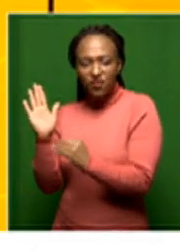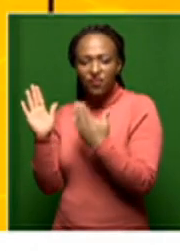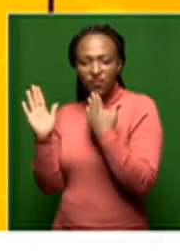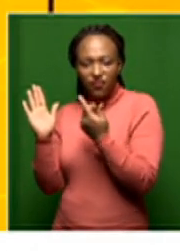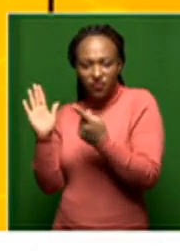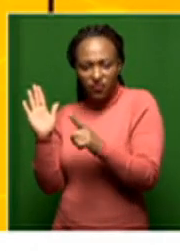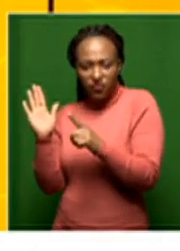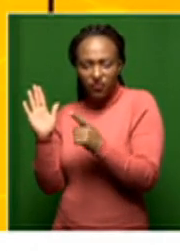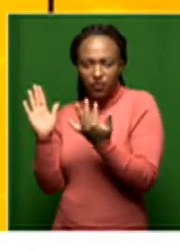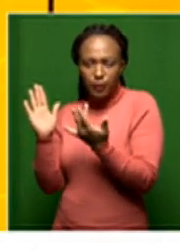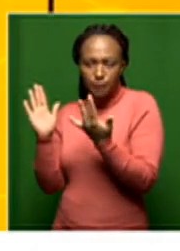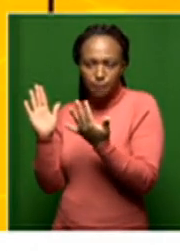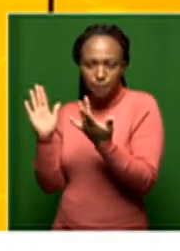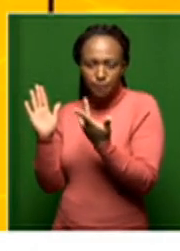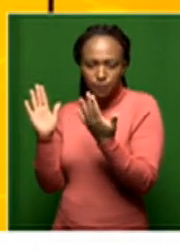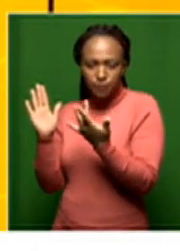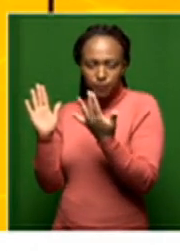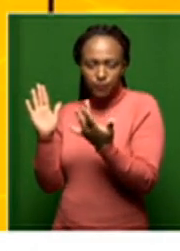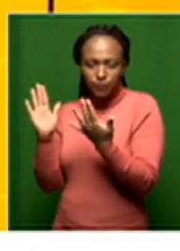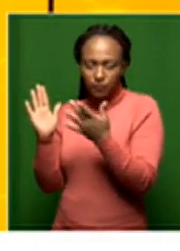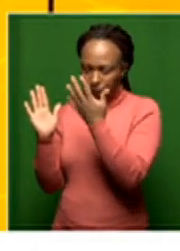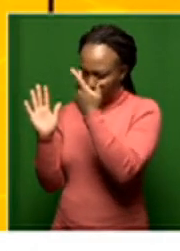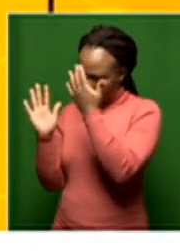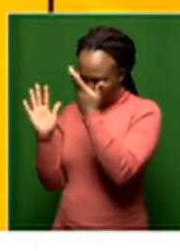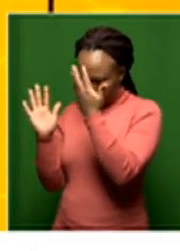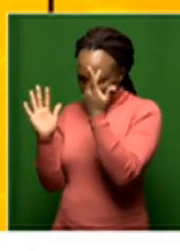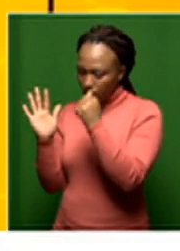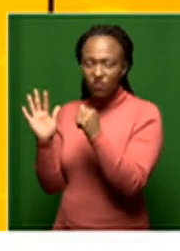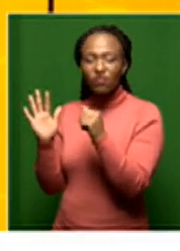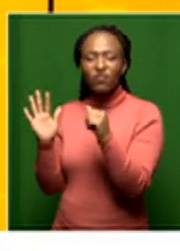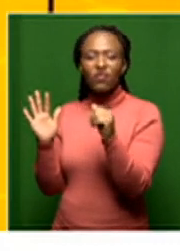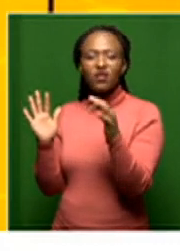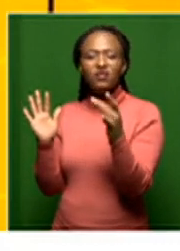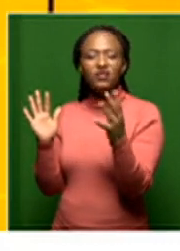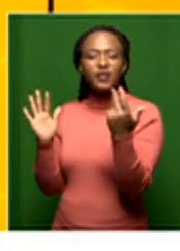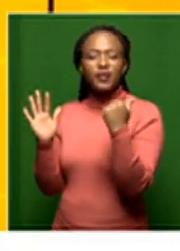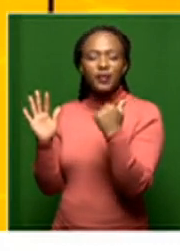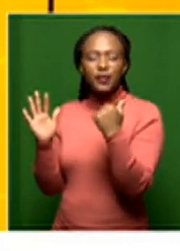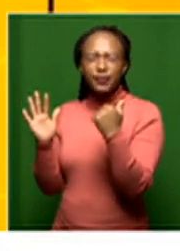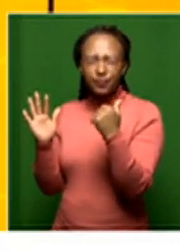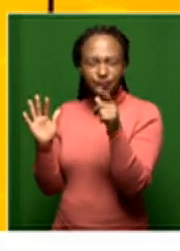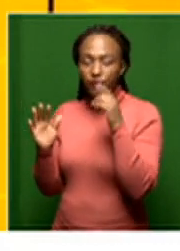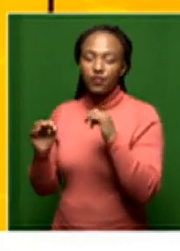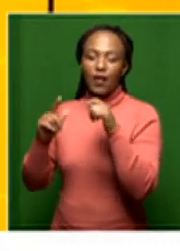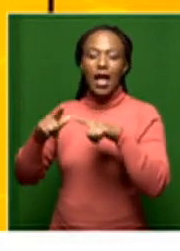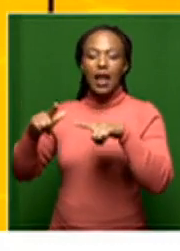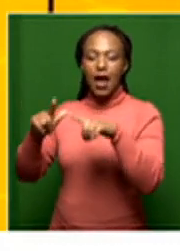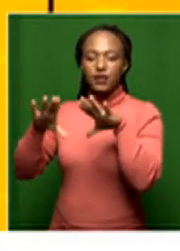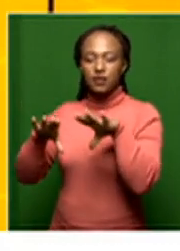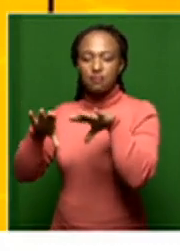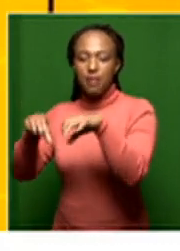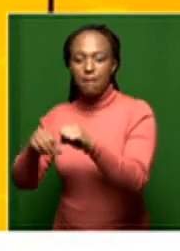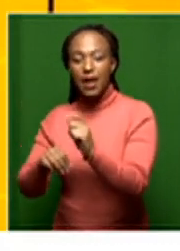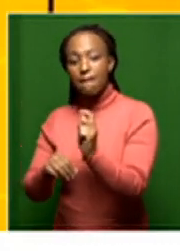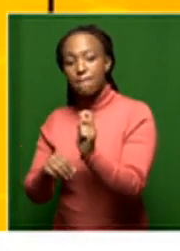what is this, expropriation without compensation,